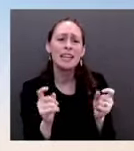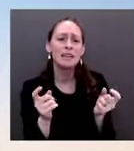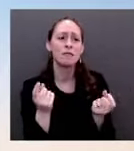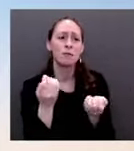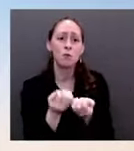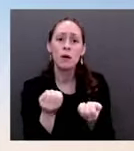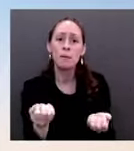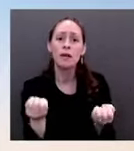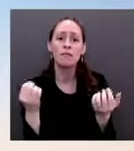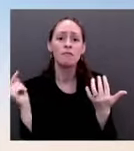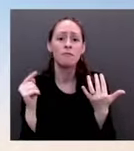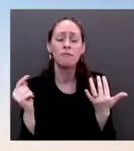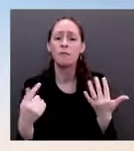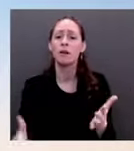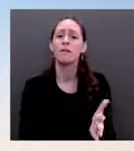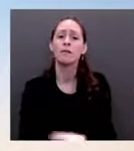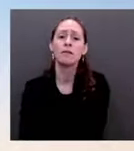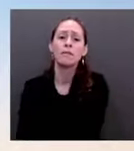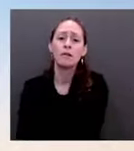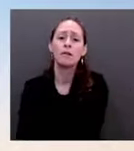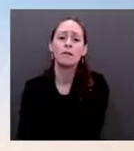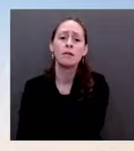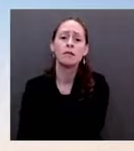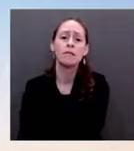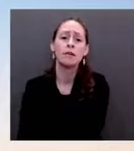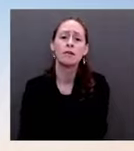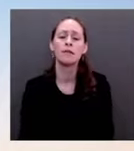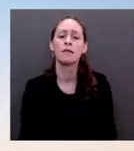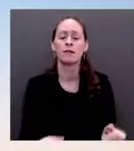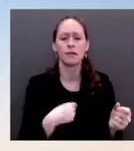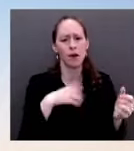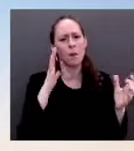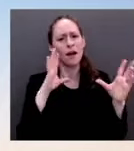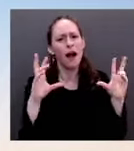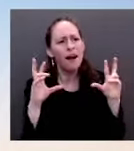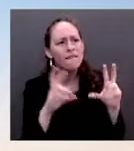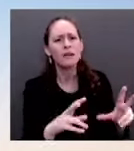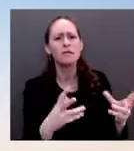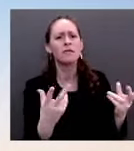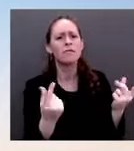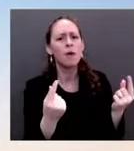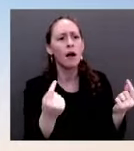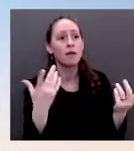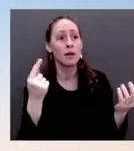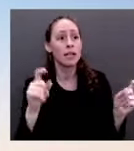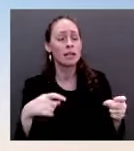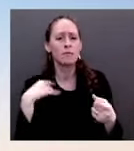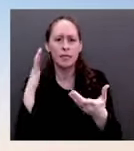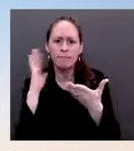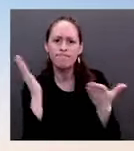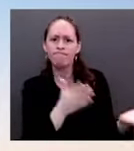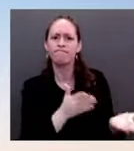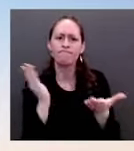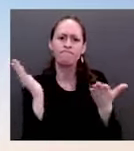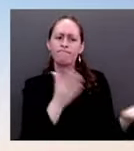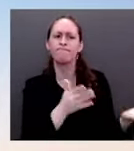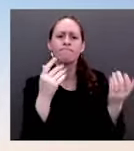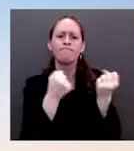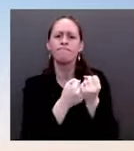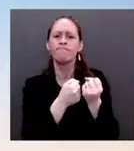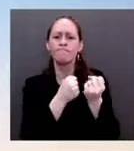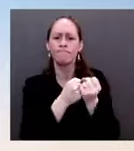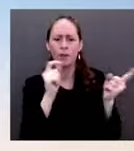These deliveries are ongoing, including today. There's more deliveries coming. In addition to traditional security assistance, such as the Ukraine Security